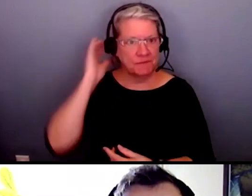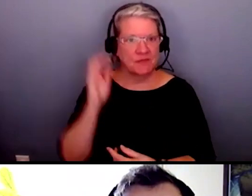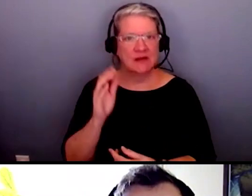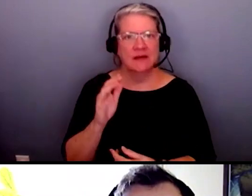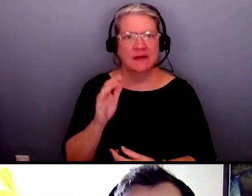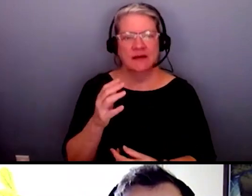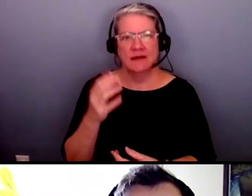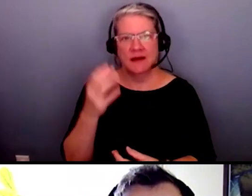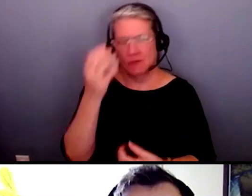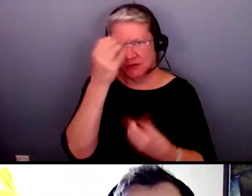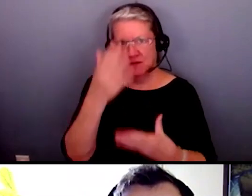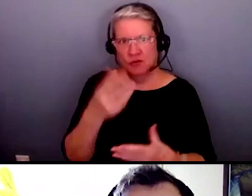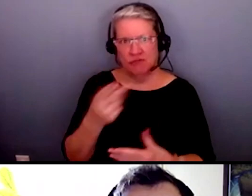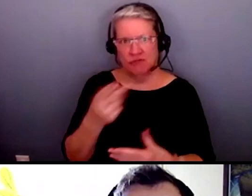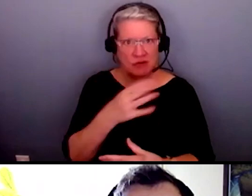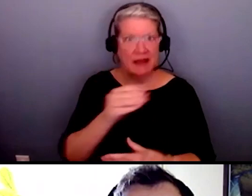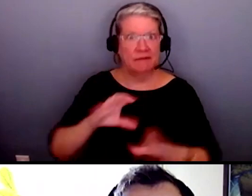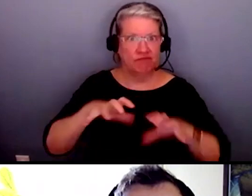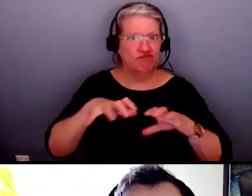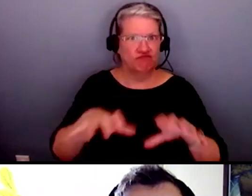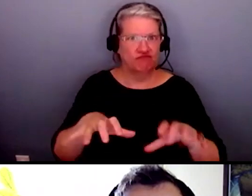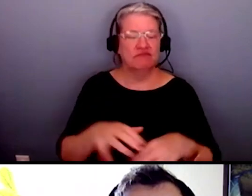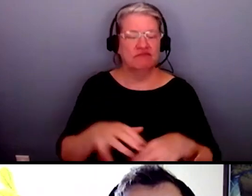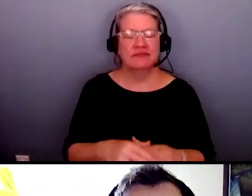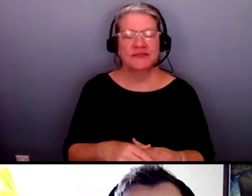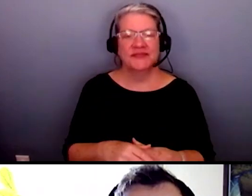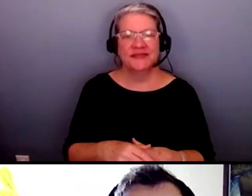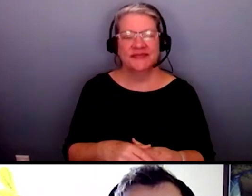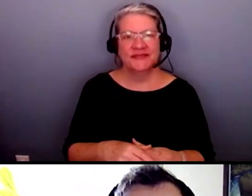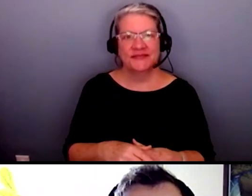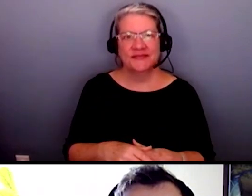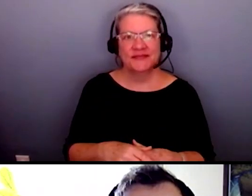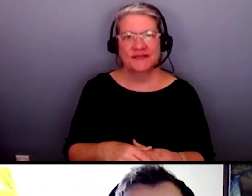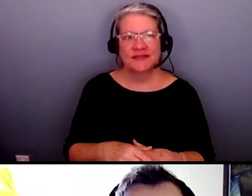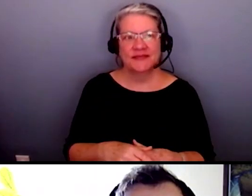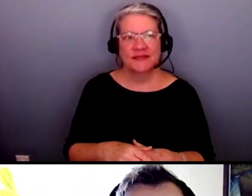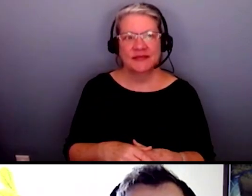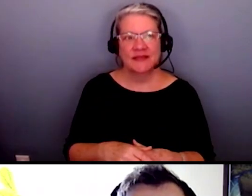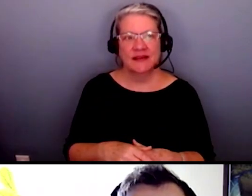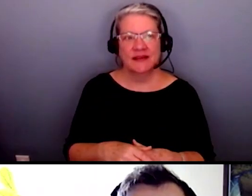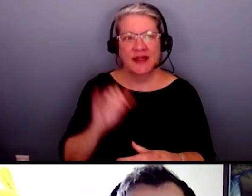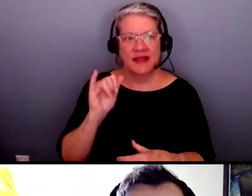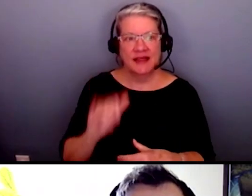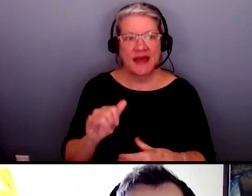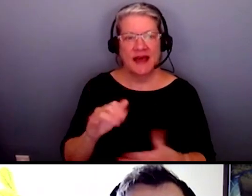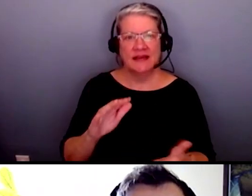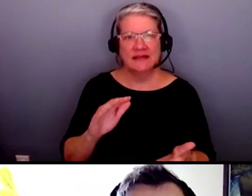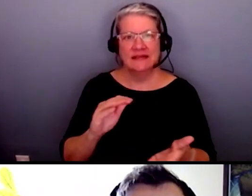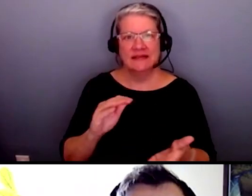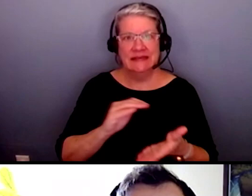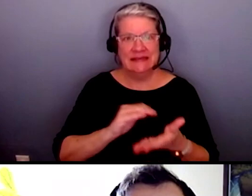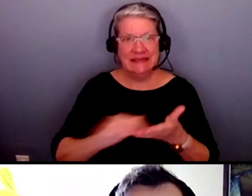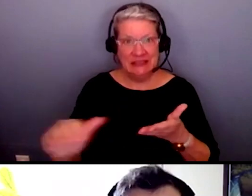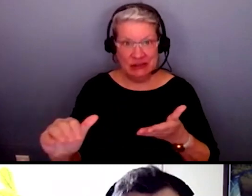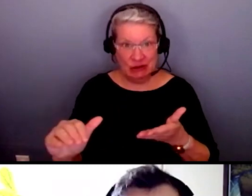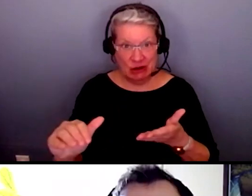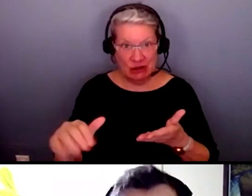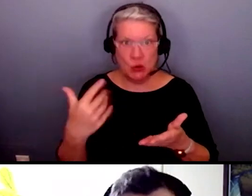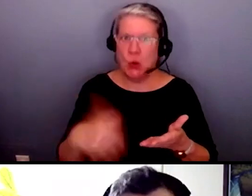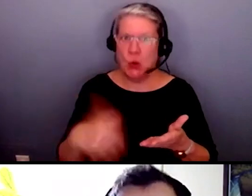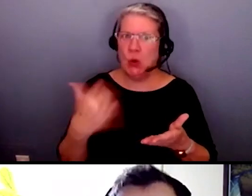both of you and also for the group um so i i appreciate your thought your comments about the discharge it is such a critical uh point